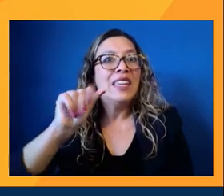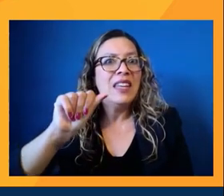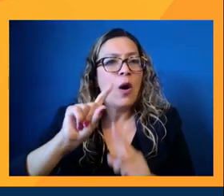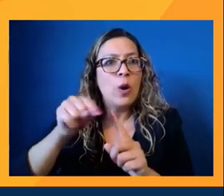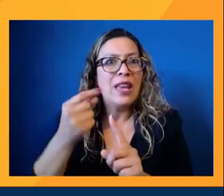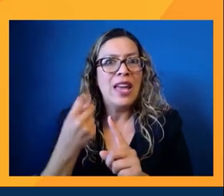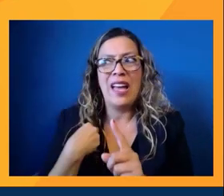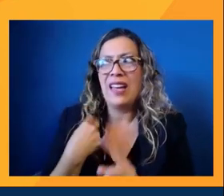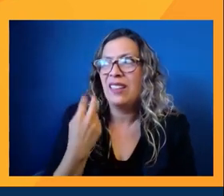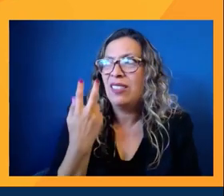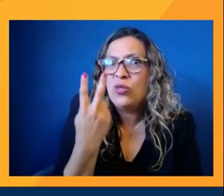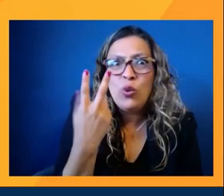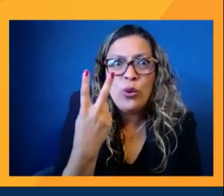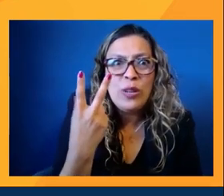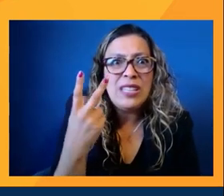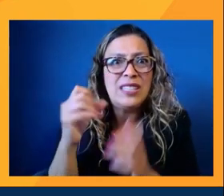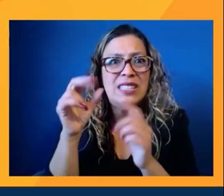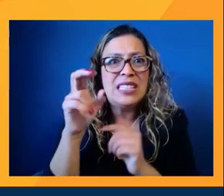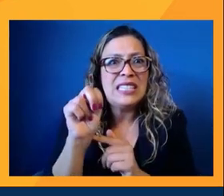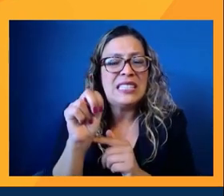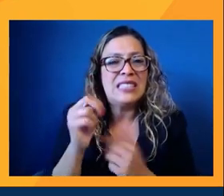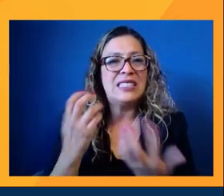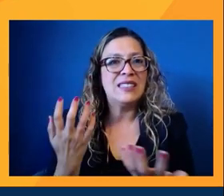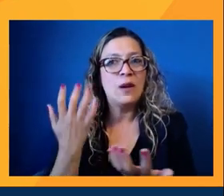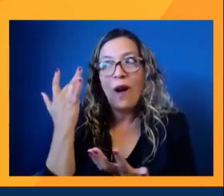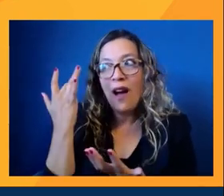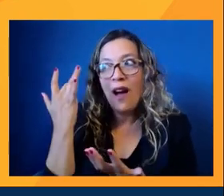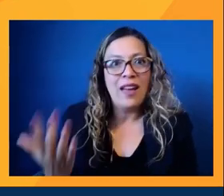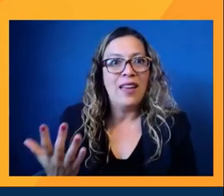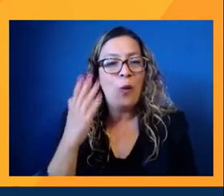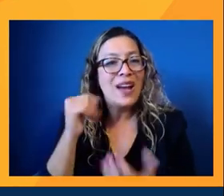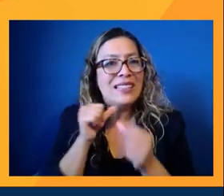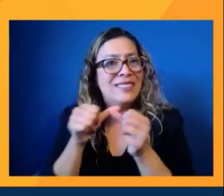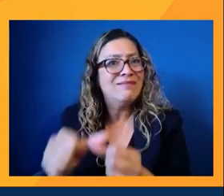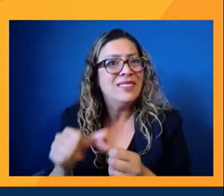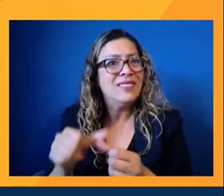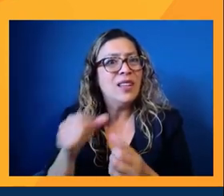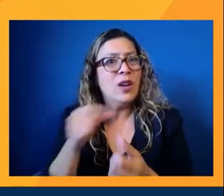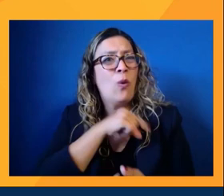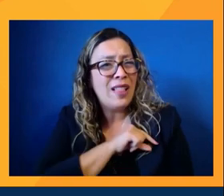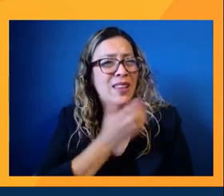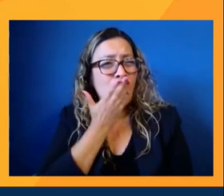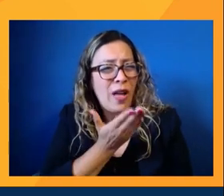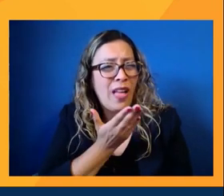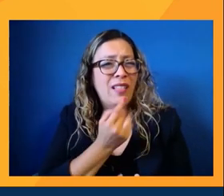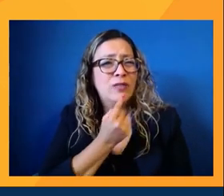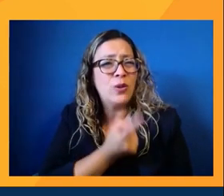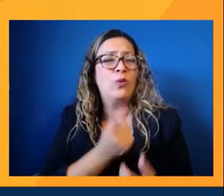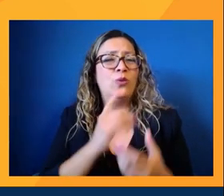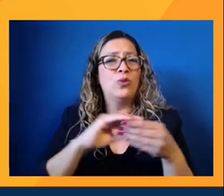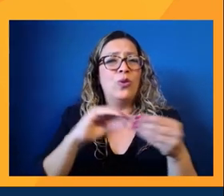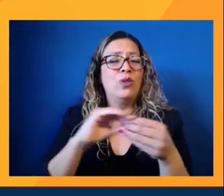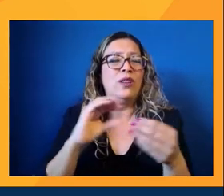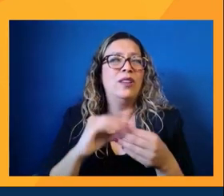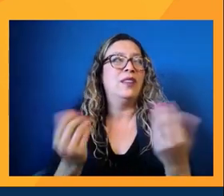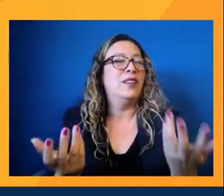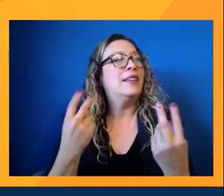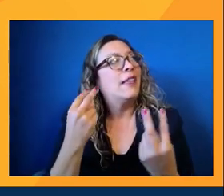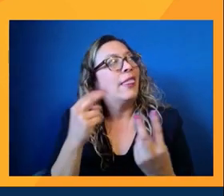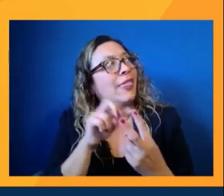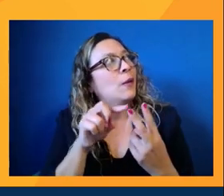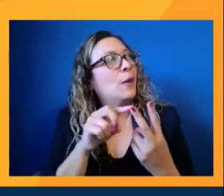seasons, you know, because they kind of split the last one up. These are quality, well-told stories. And I think I start going back to